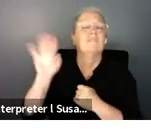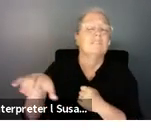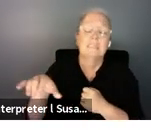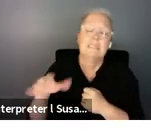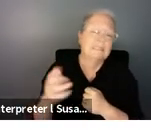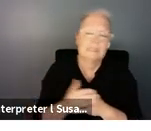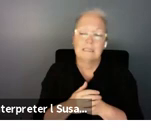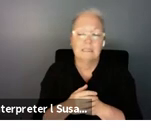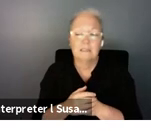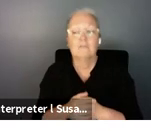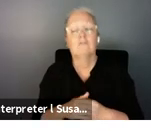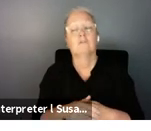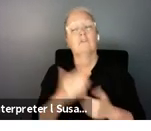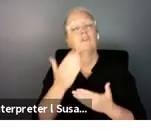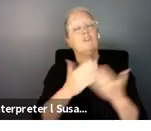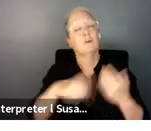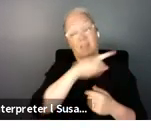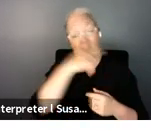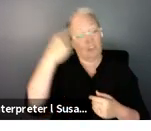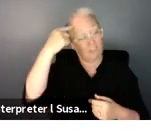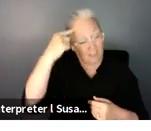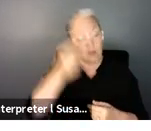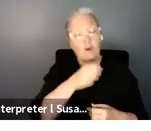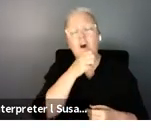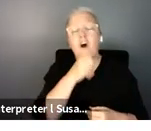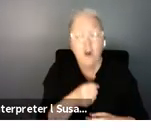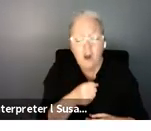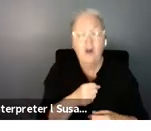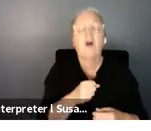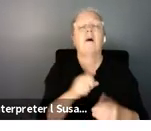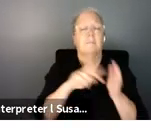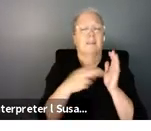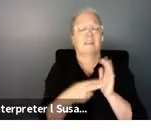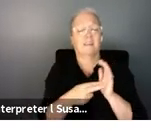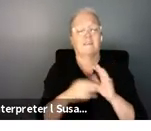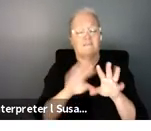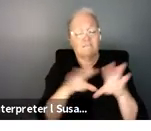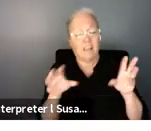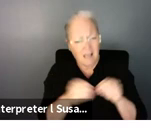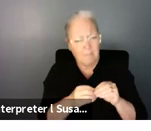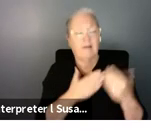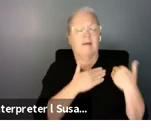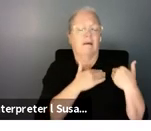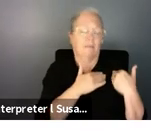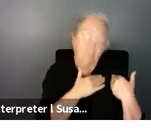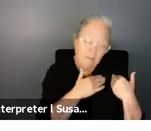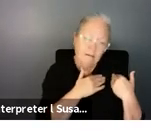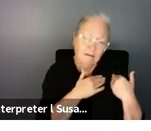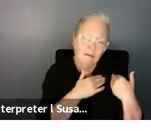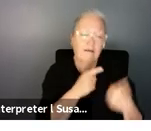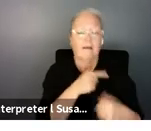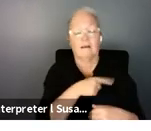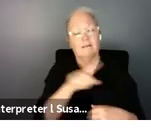place is taken to mean the families can do everything um so that there is that need to be sort of quite a lot of work on